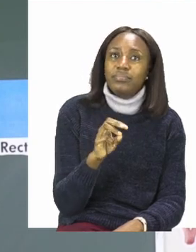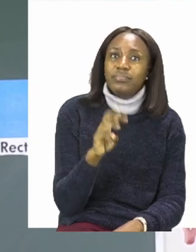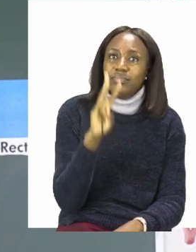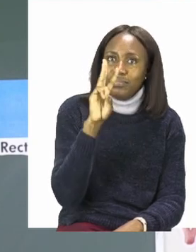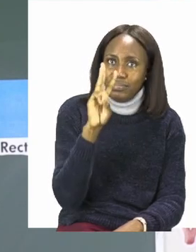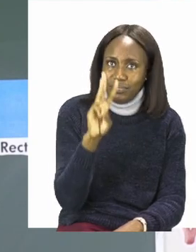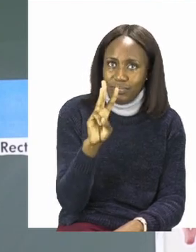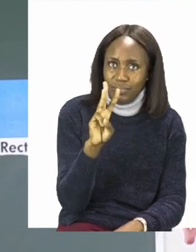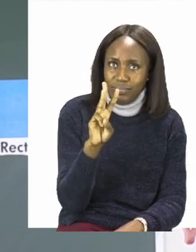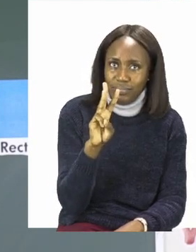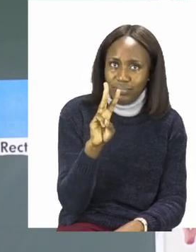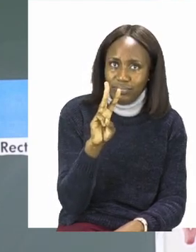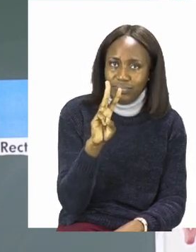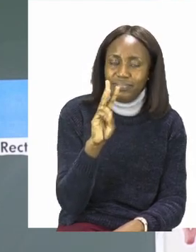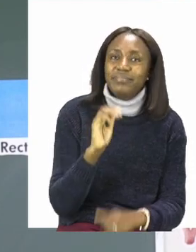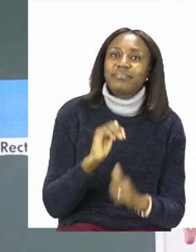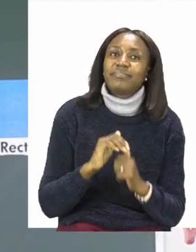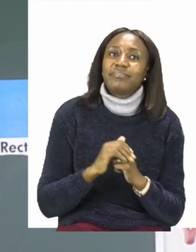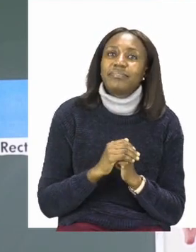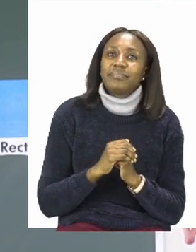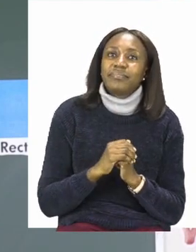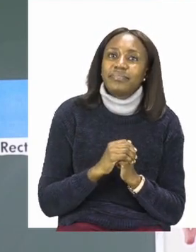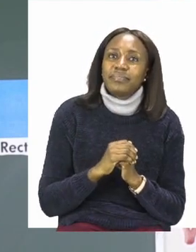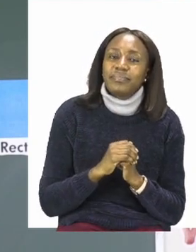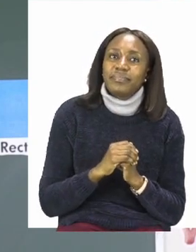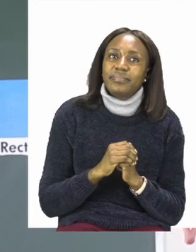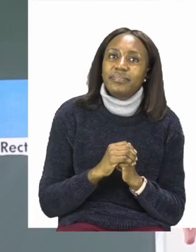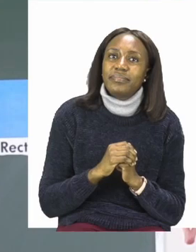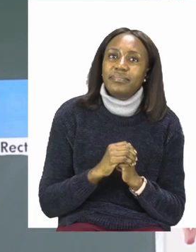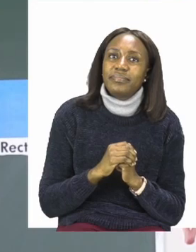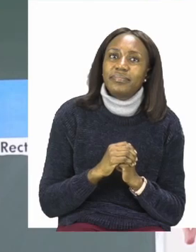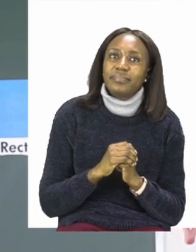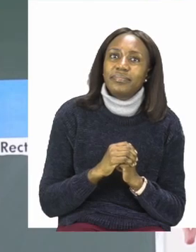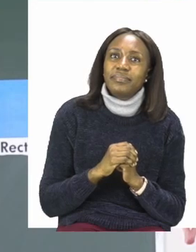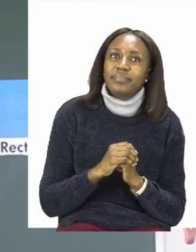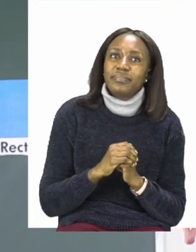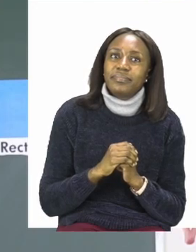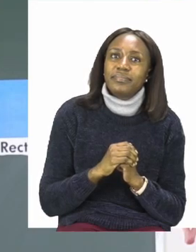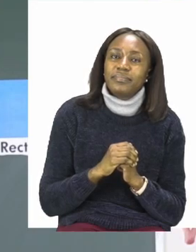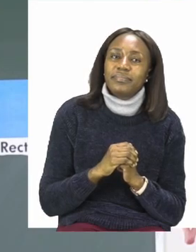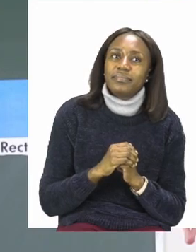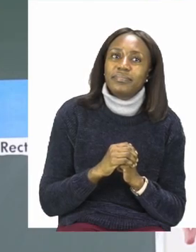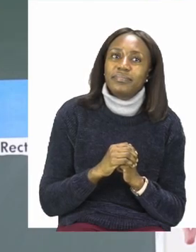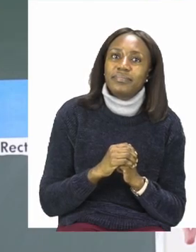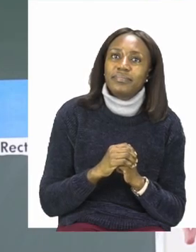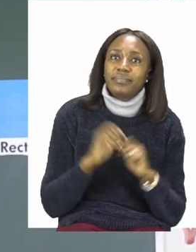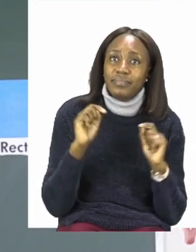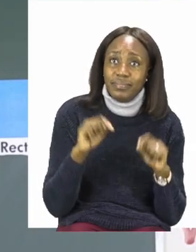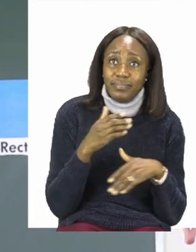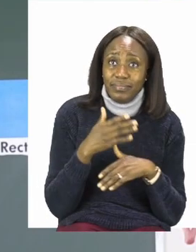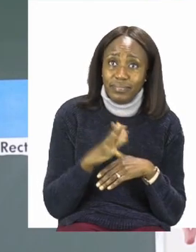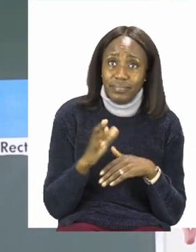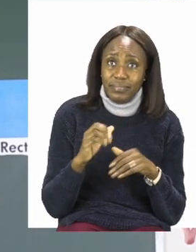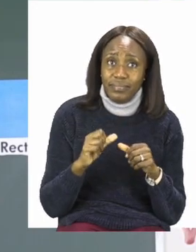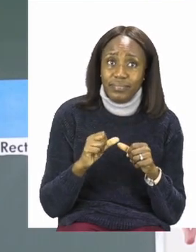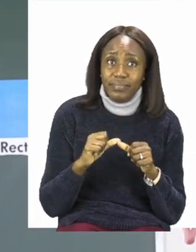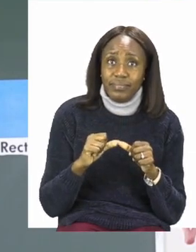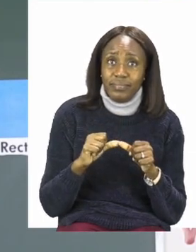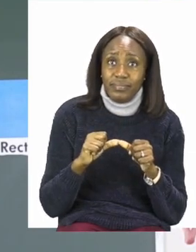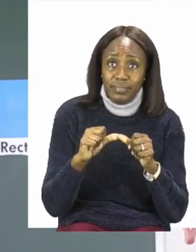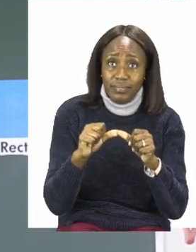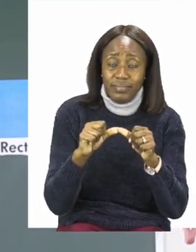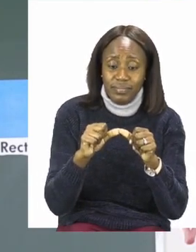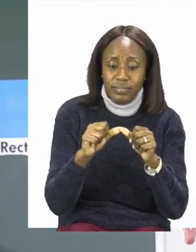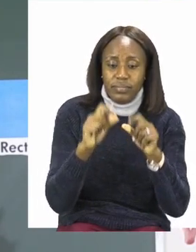also have three sides. So now that we are done with that one. I'm going to leave